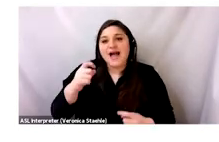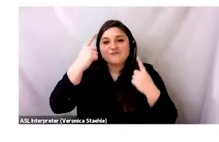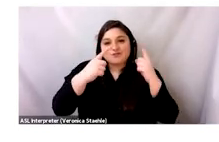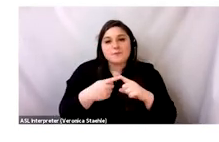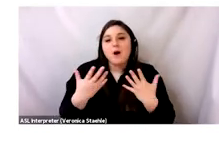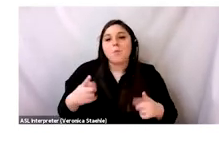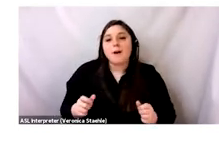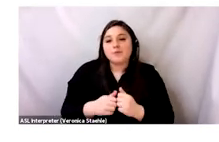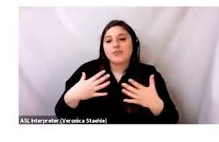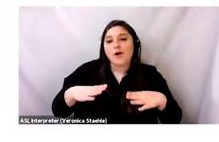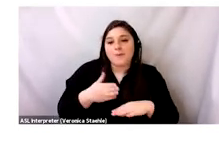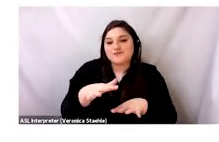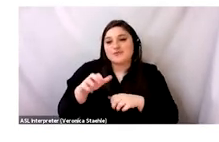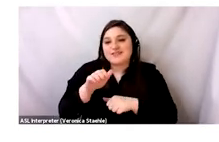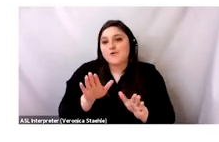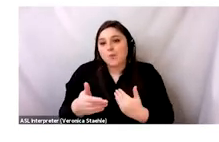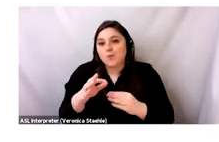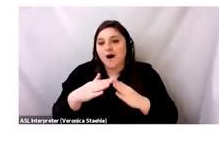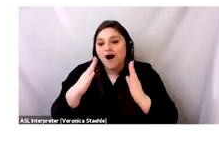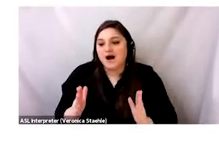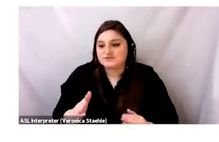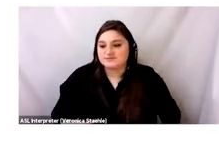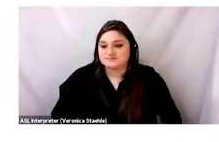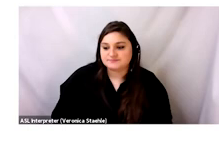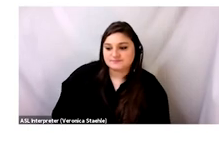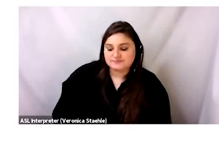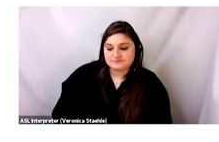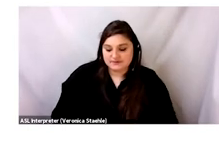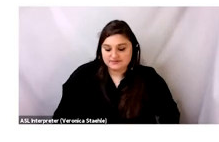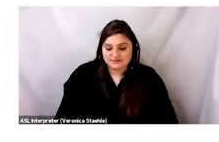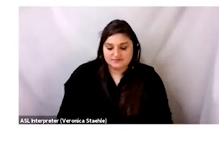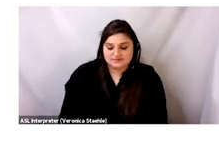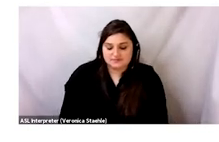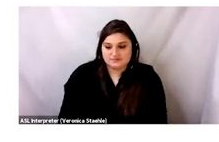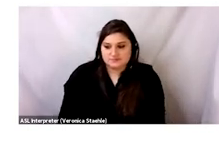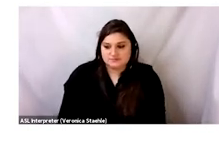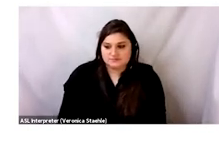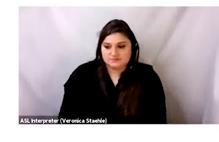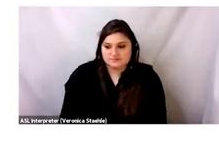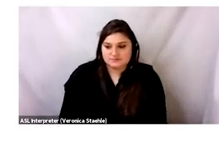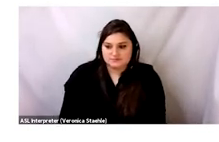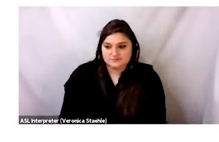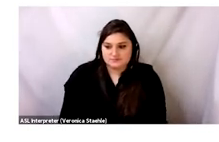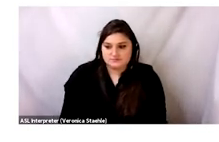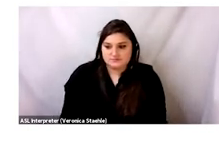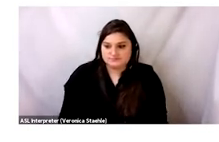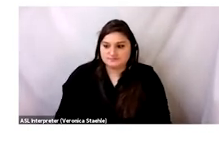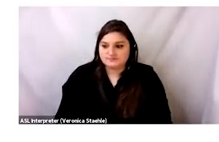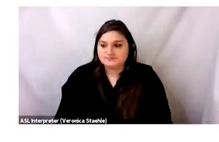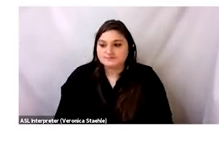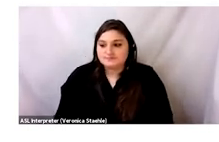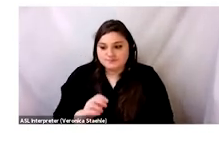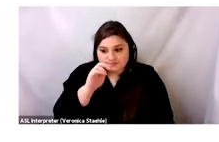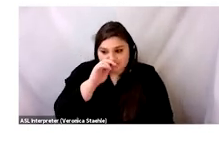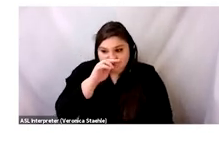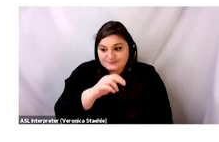room or your house. Yeah. What Sammy's saying is so important because the reality is, and this might not be